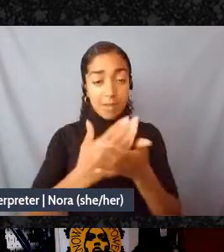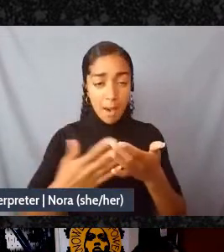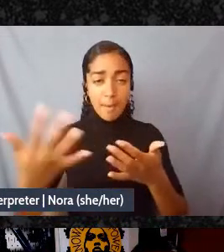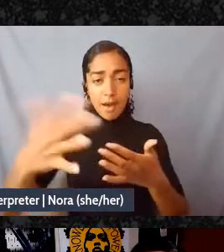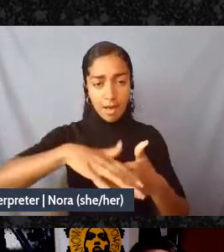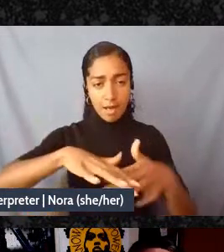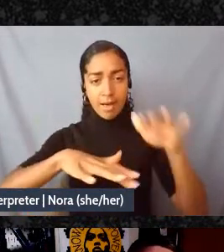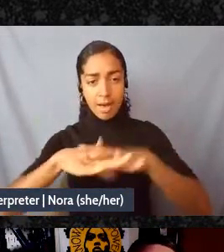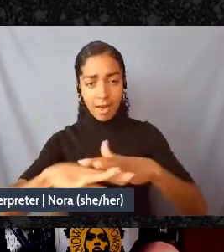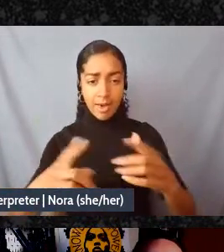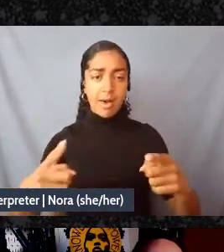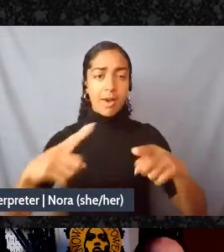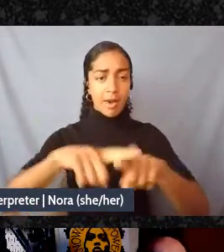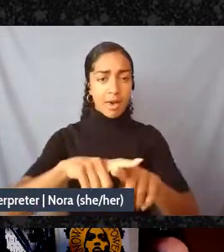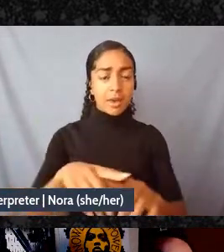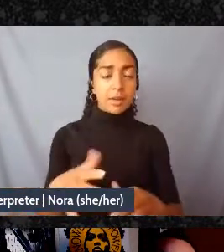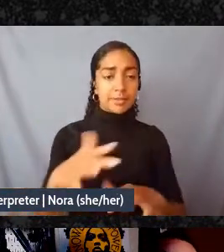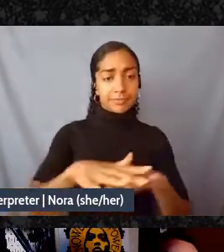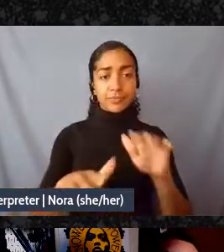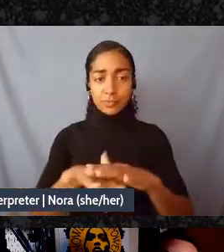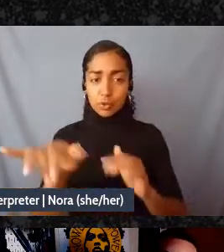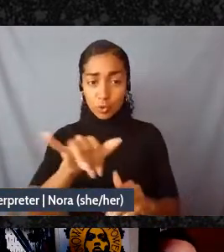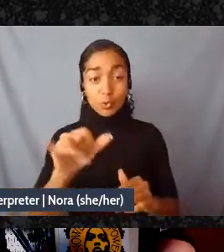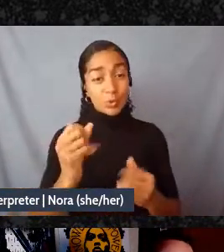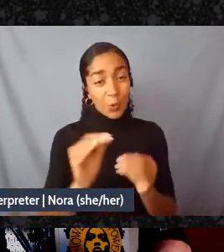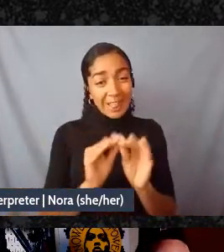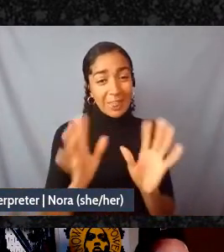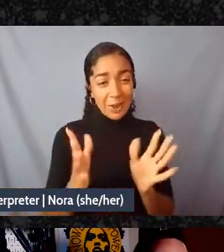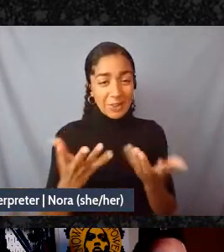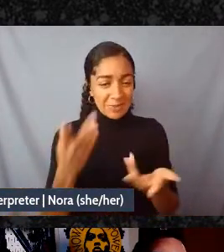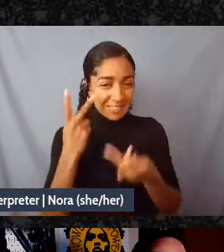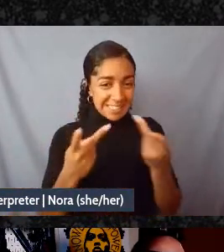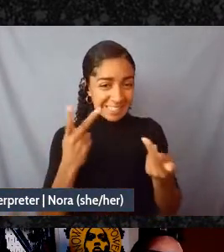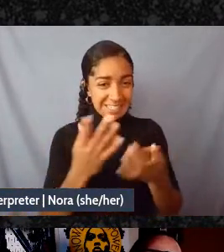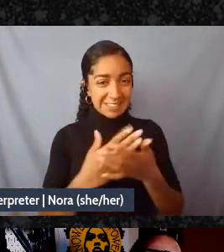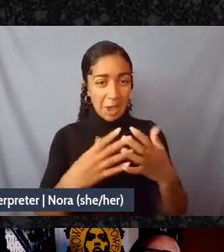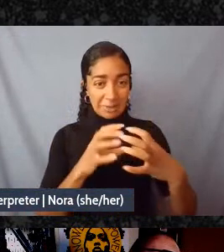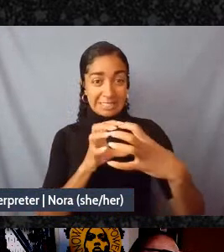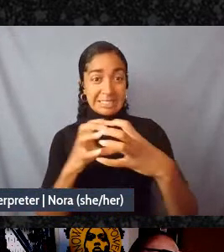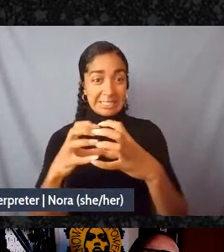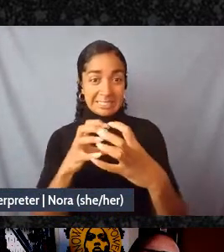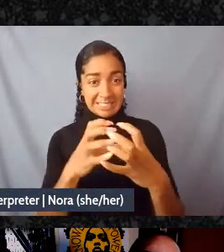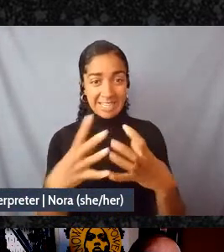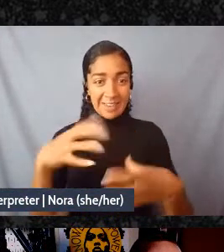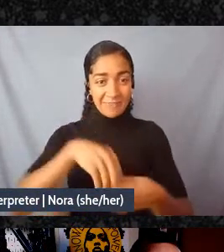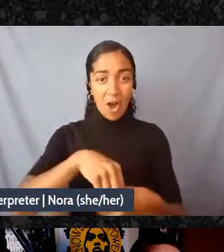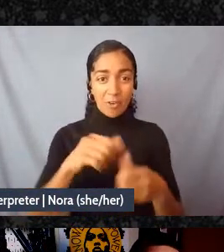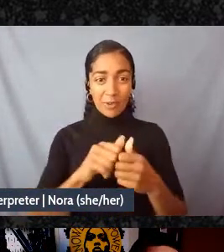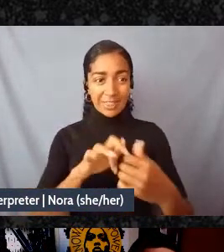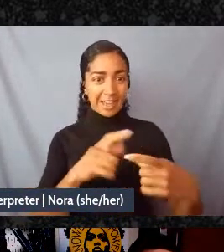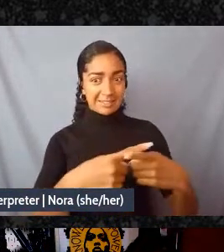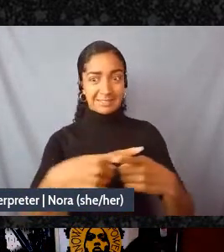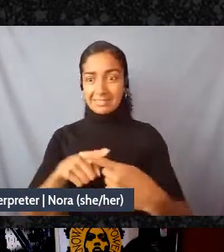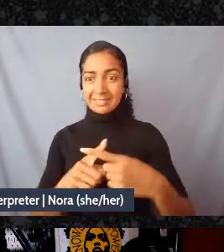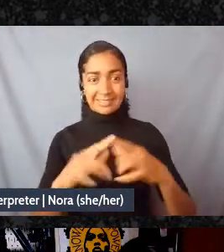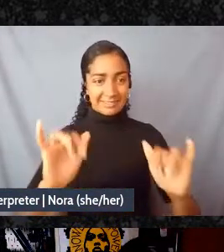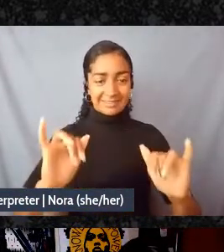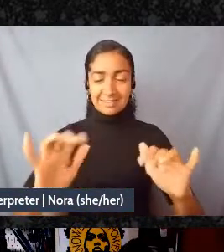would be wrong to overplay the tensions as well so maybe we could just start by giving everyone an opportunity